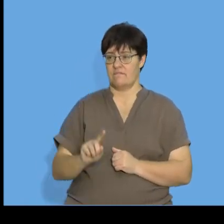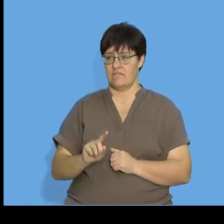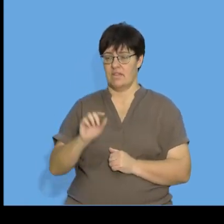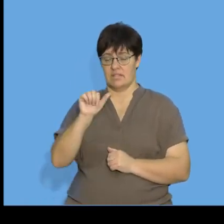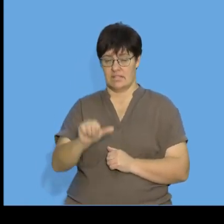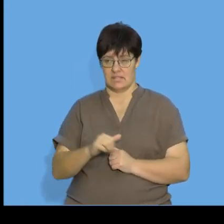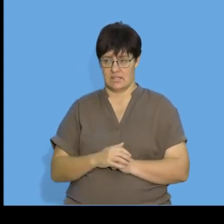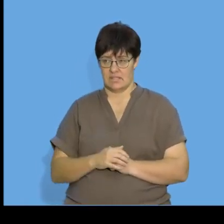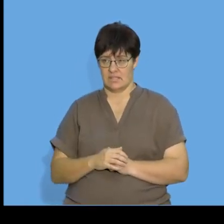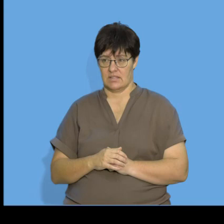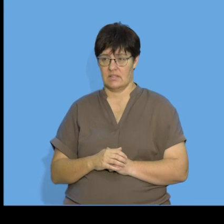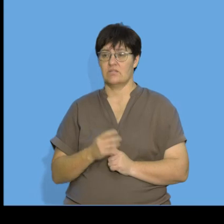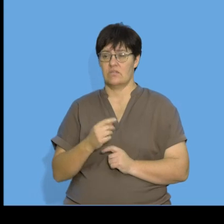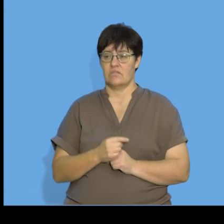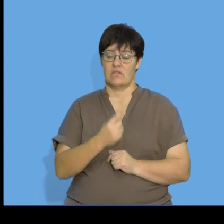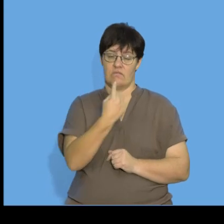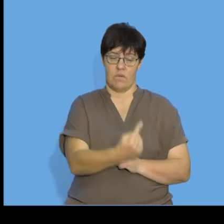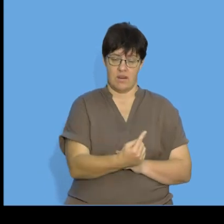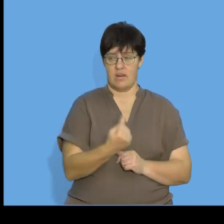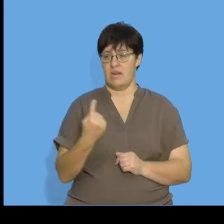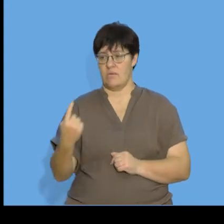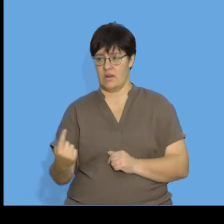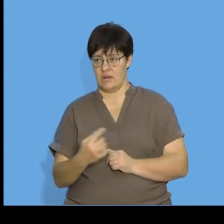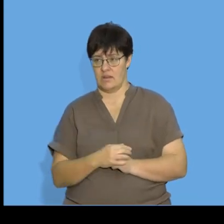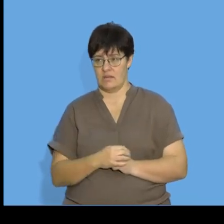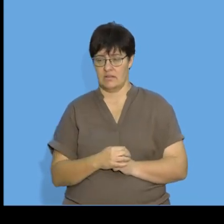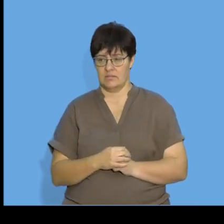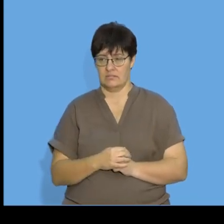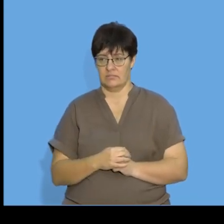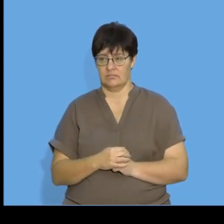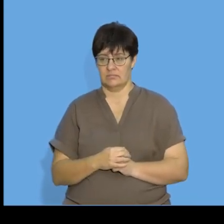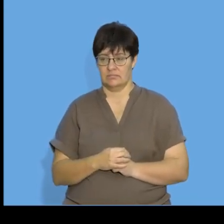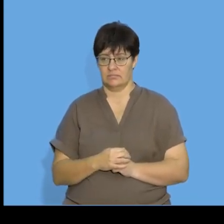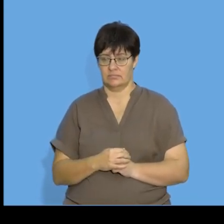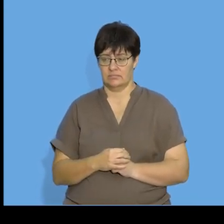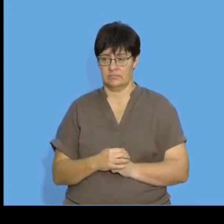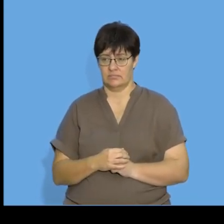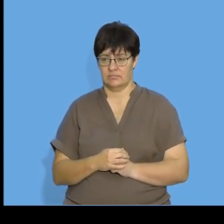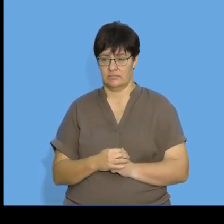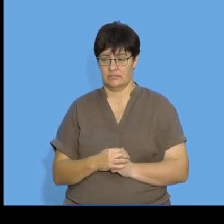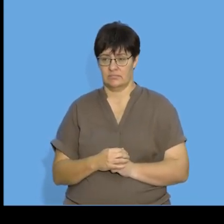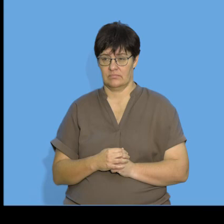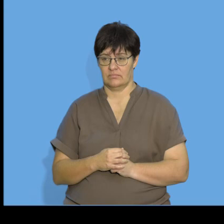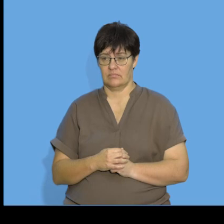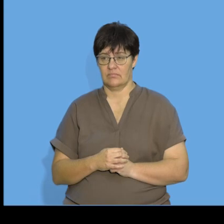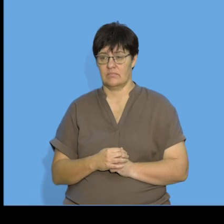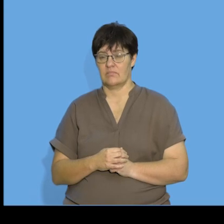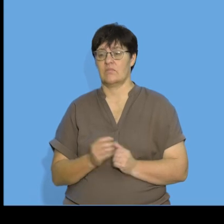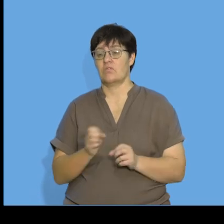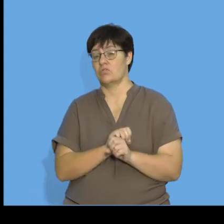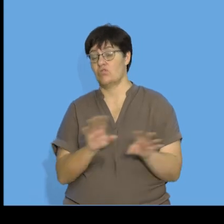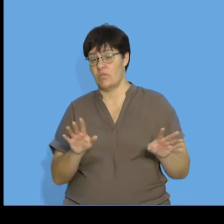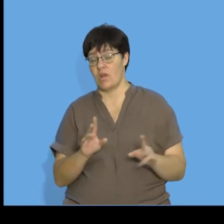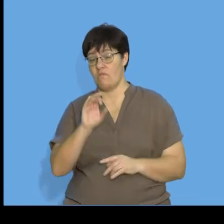five and six determining the first differences second difference is a value of one